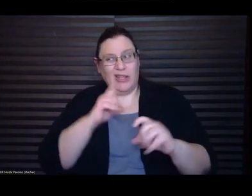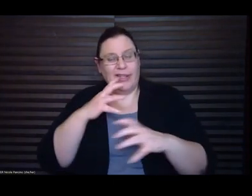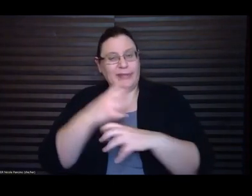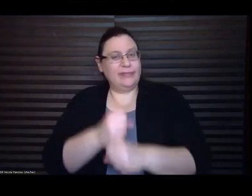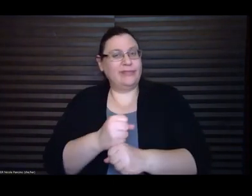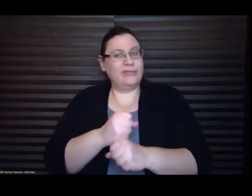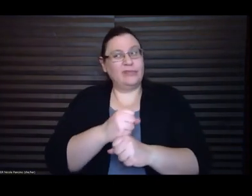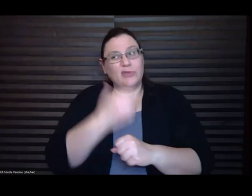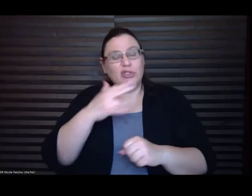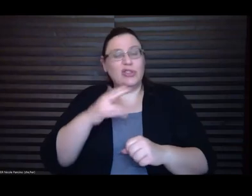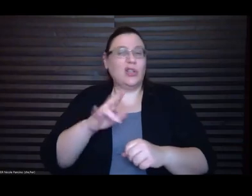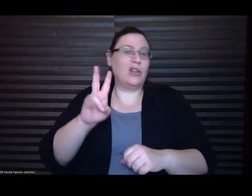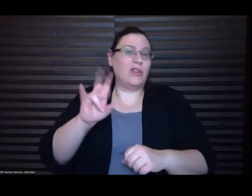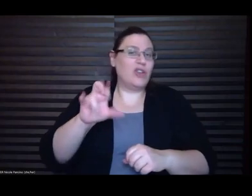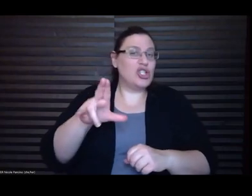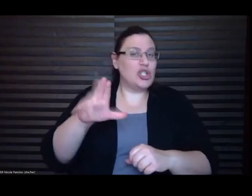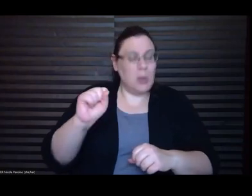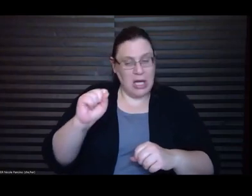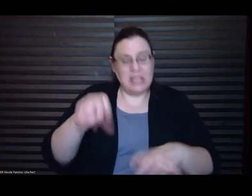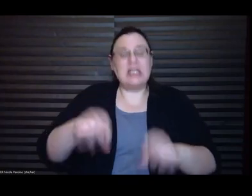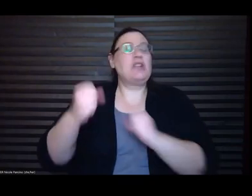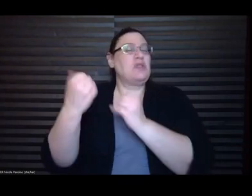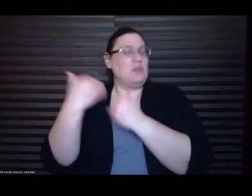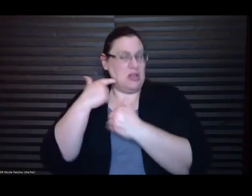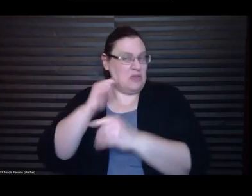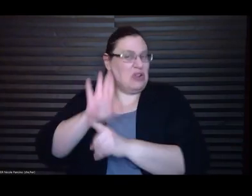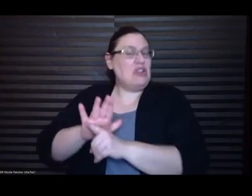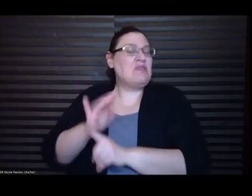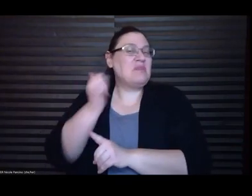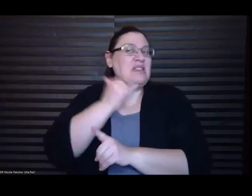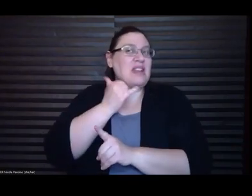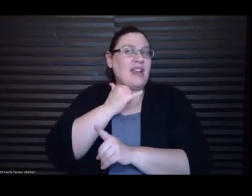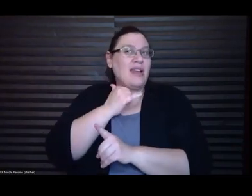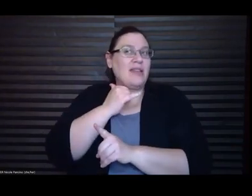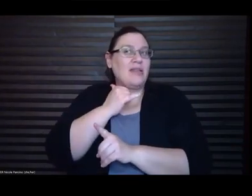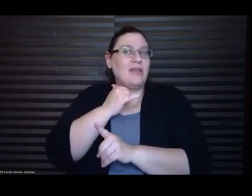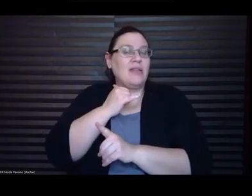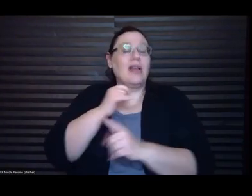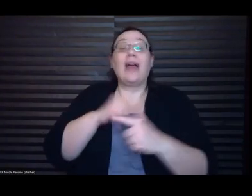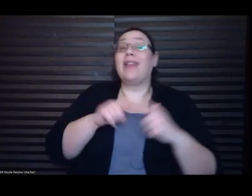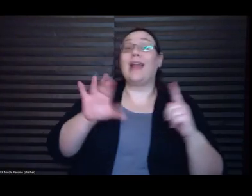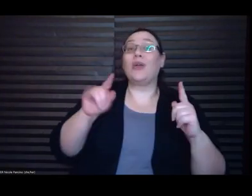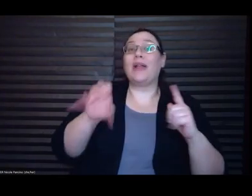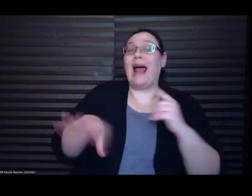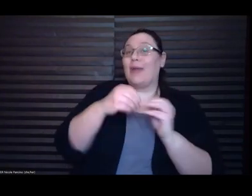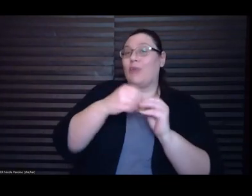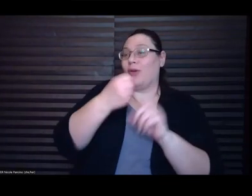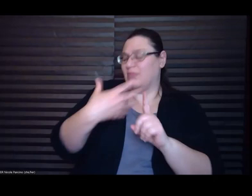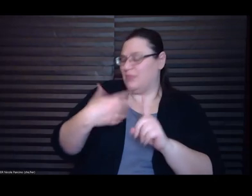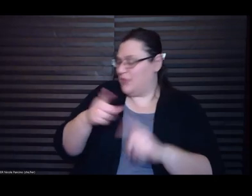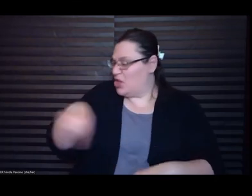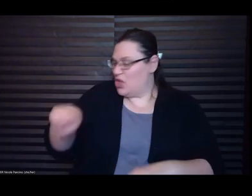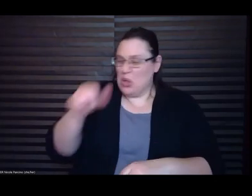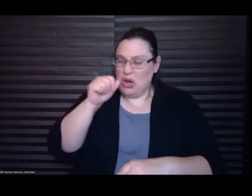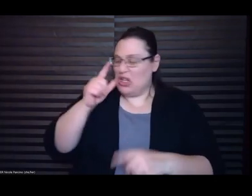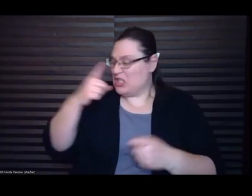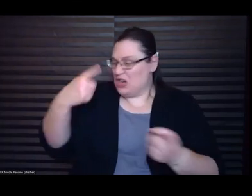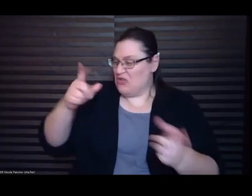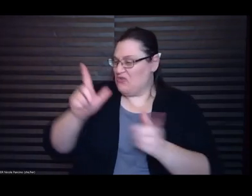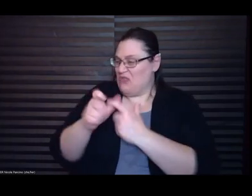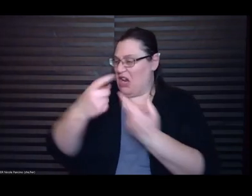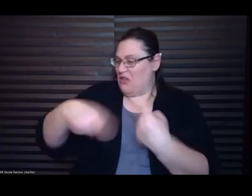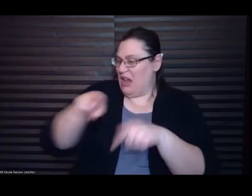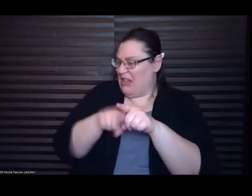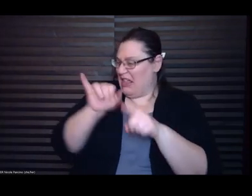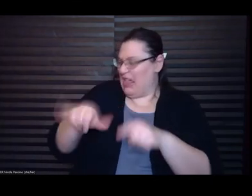But then Colette had elaborated, if you girls are going to run around like that, you should pay. The young man opened his cell